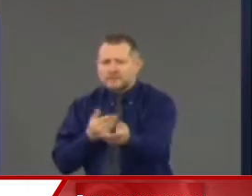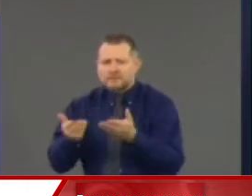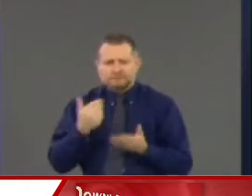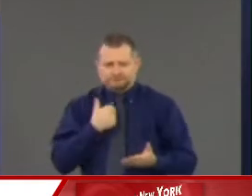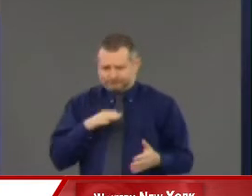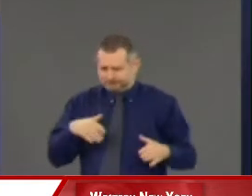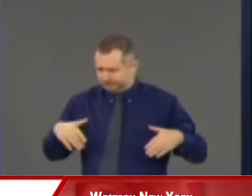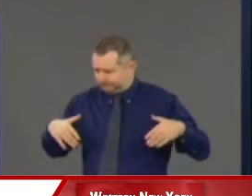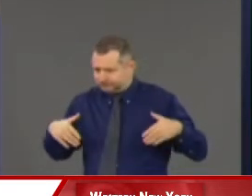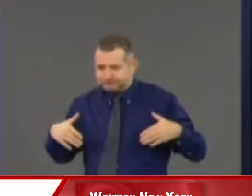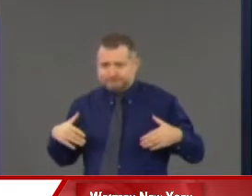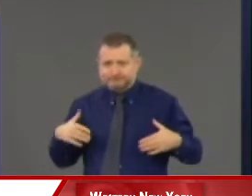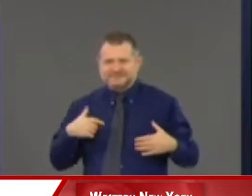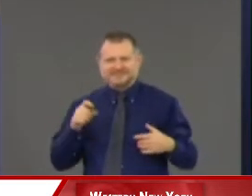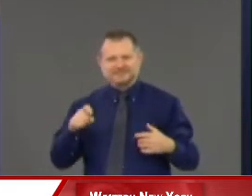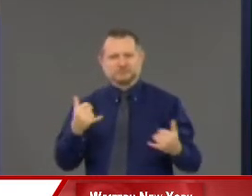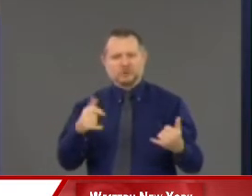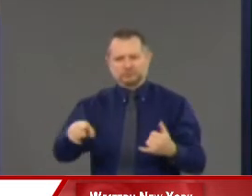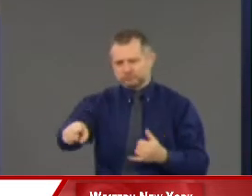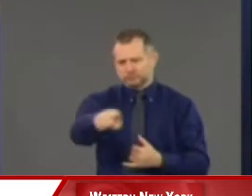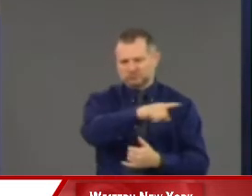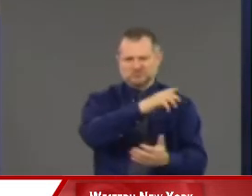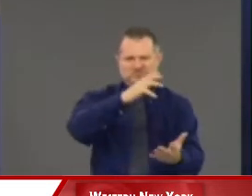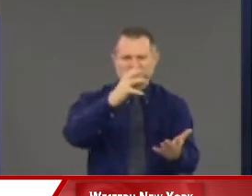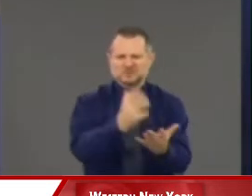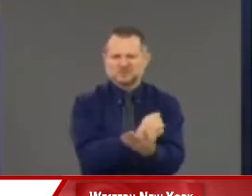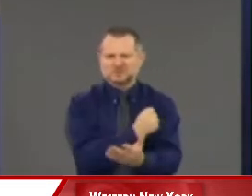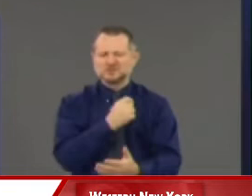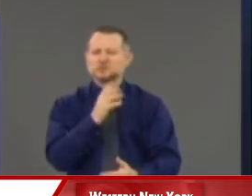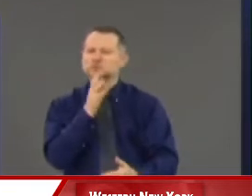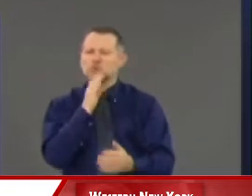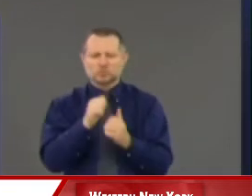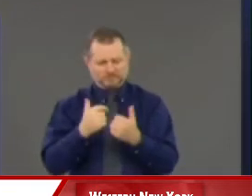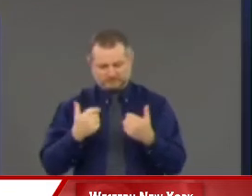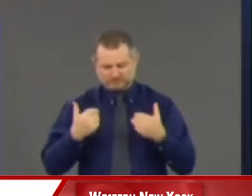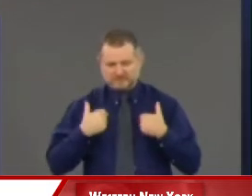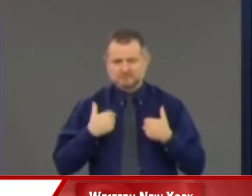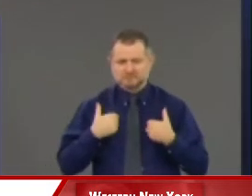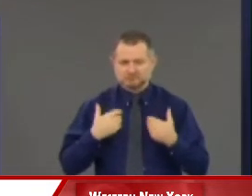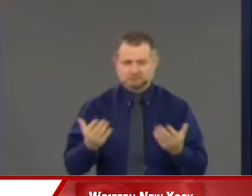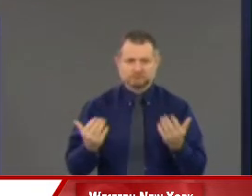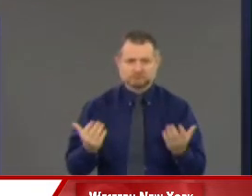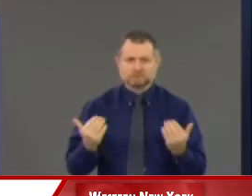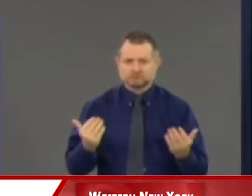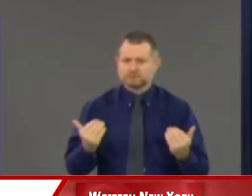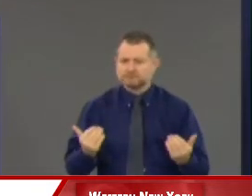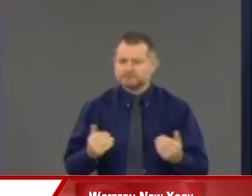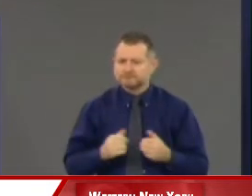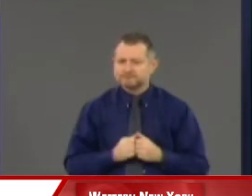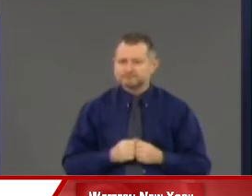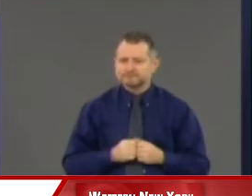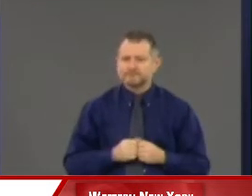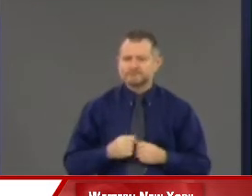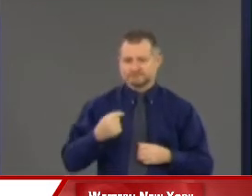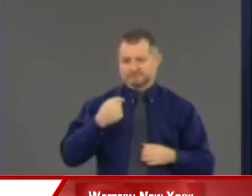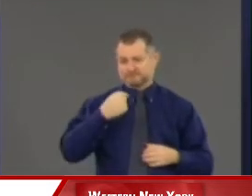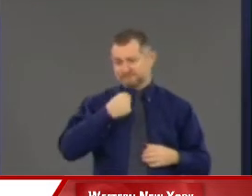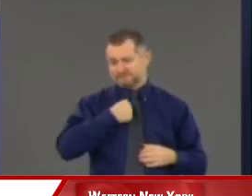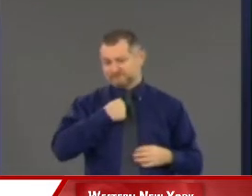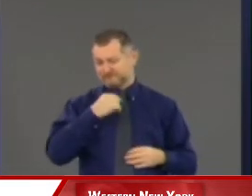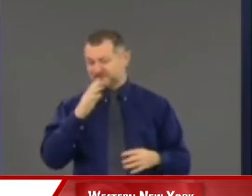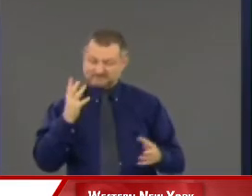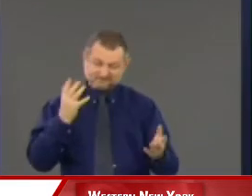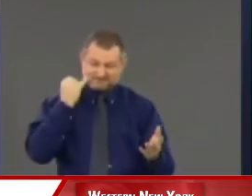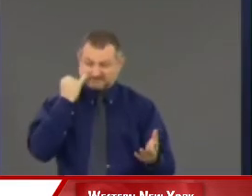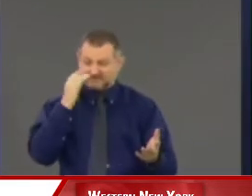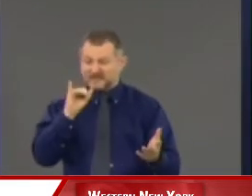And we should be. So I'm frustrated at that. And then I believe you're going to have people who don't